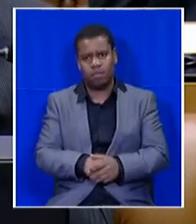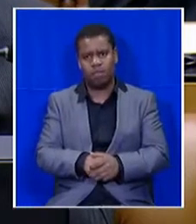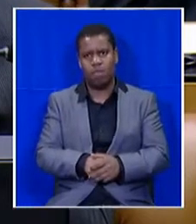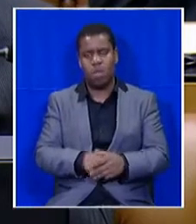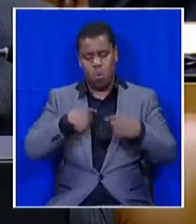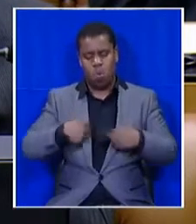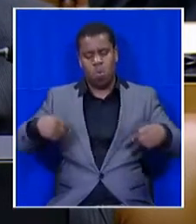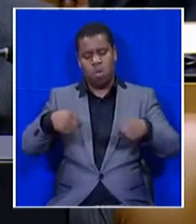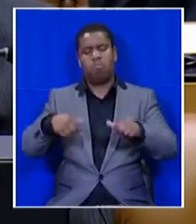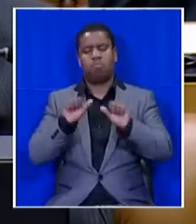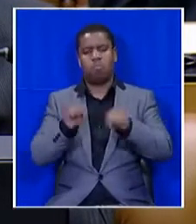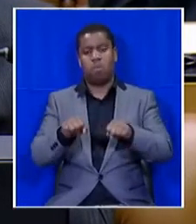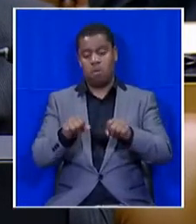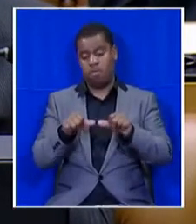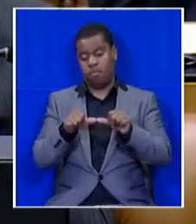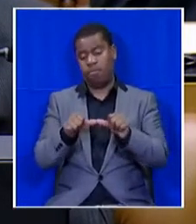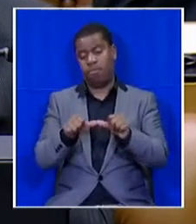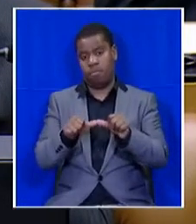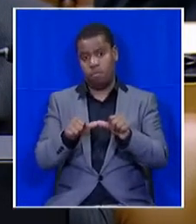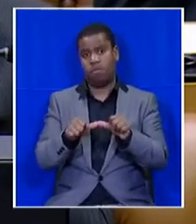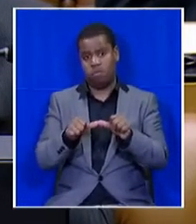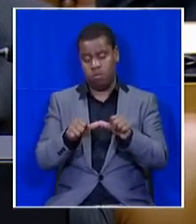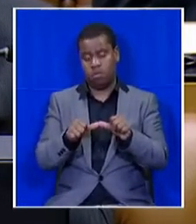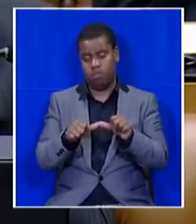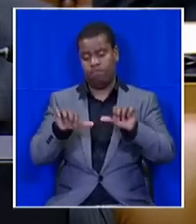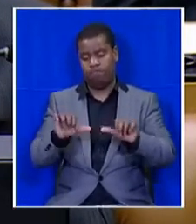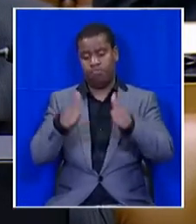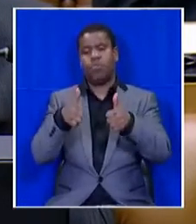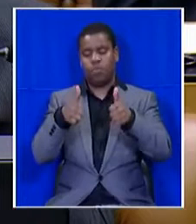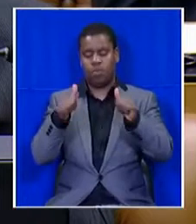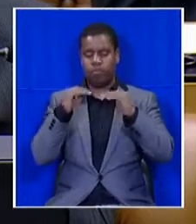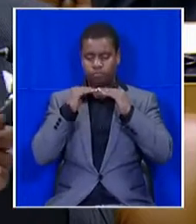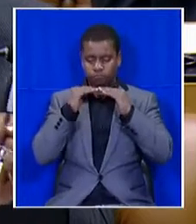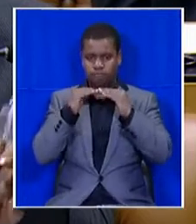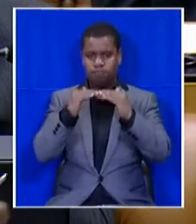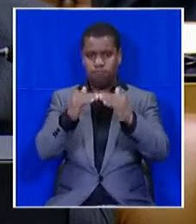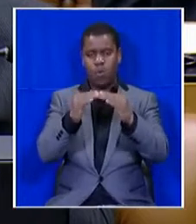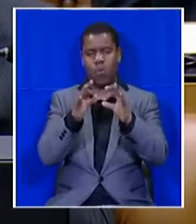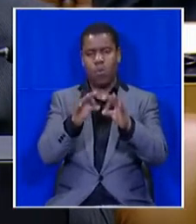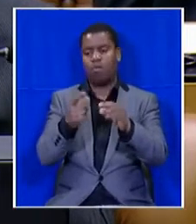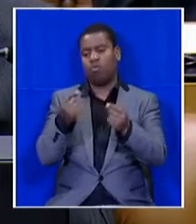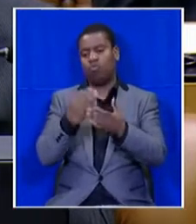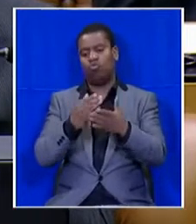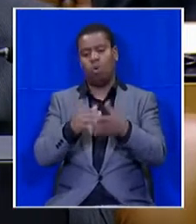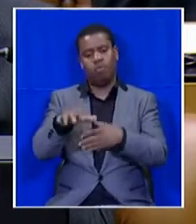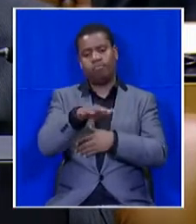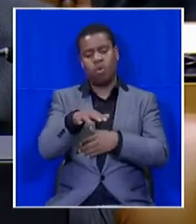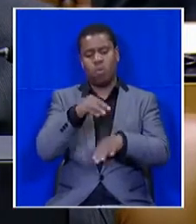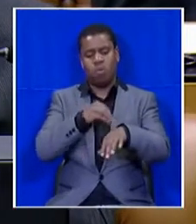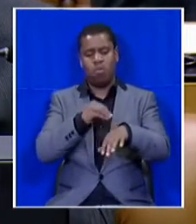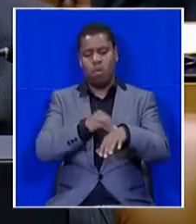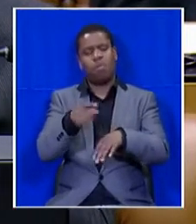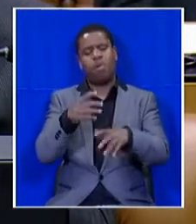can have a situation of proper decorum as we proceed to manage affairs in our